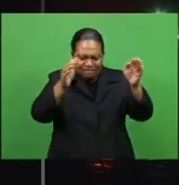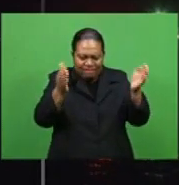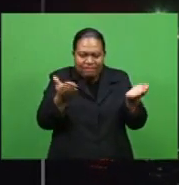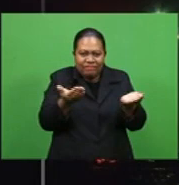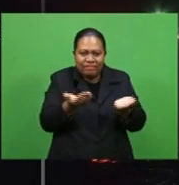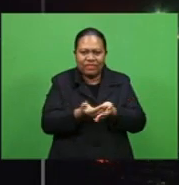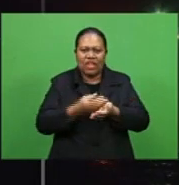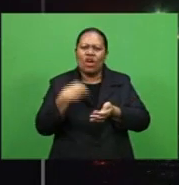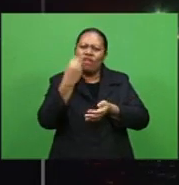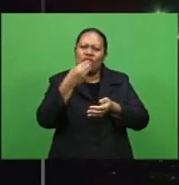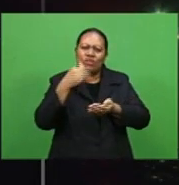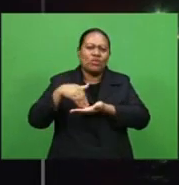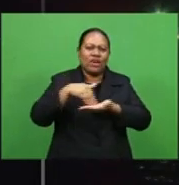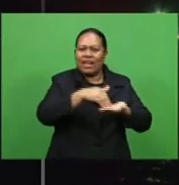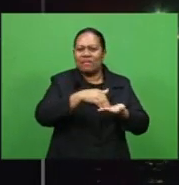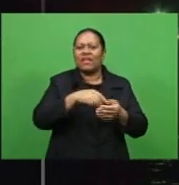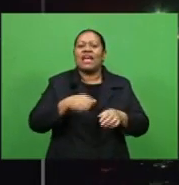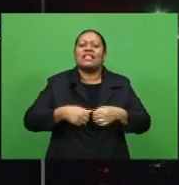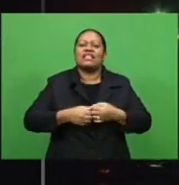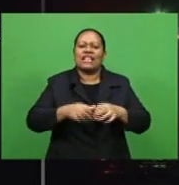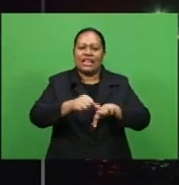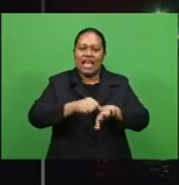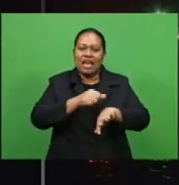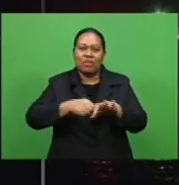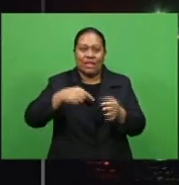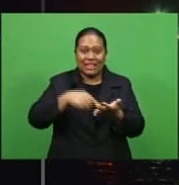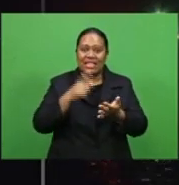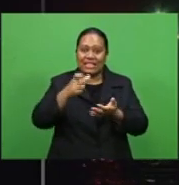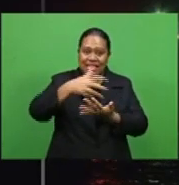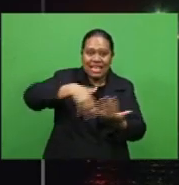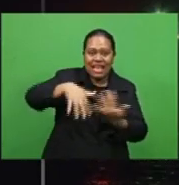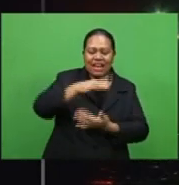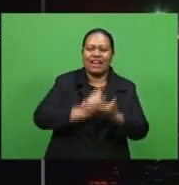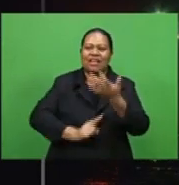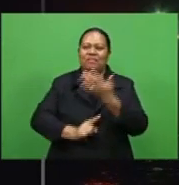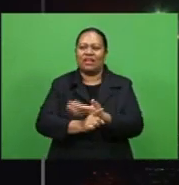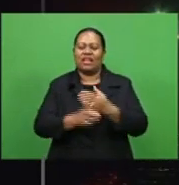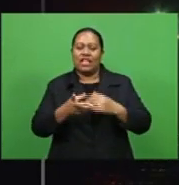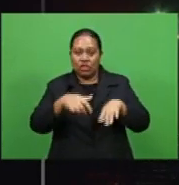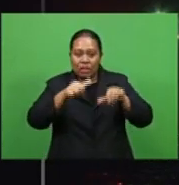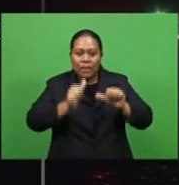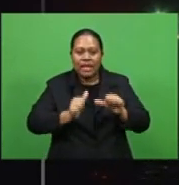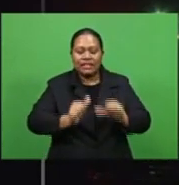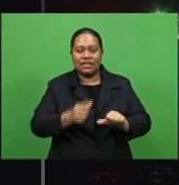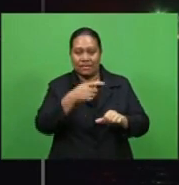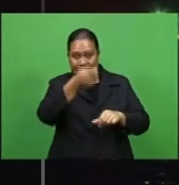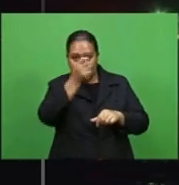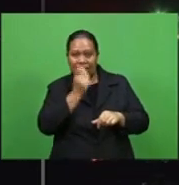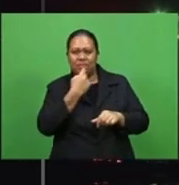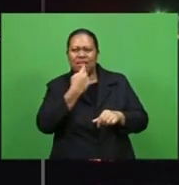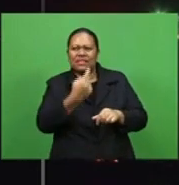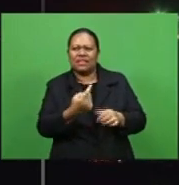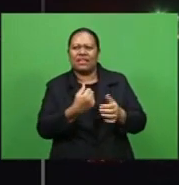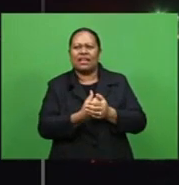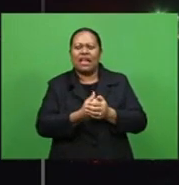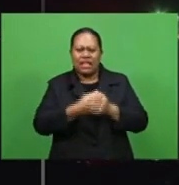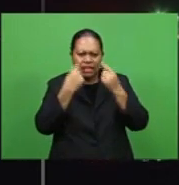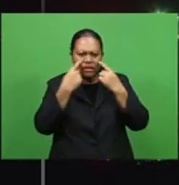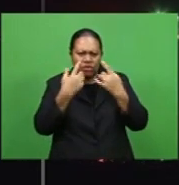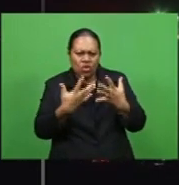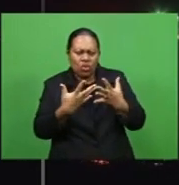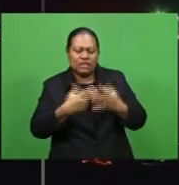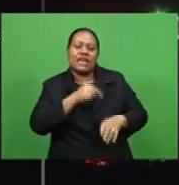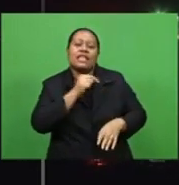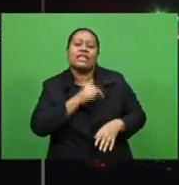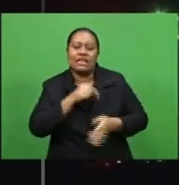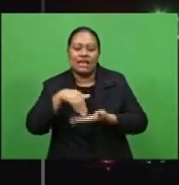drive in April in the wake of tropical cyclone Harold Club president Prashant Anurag says that they discovered a need to